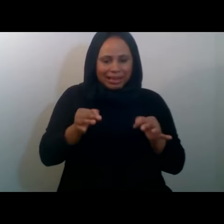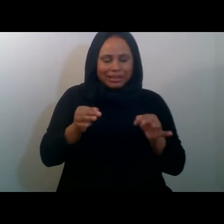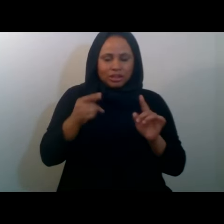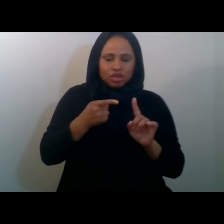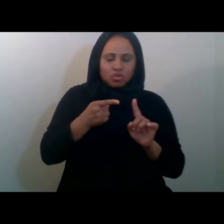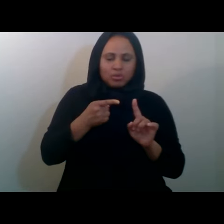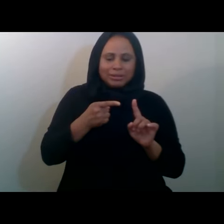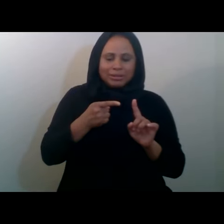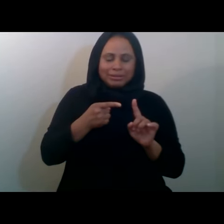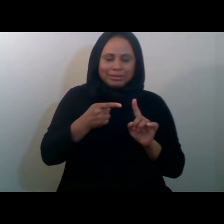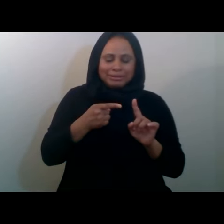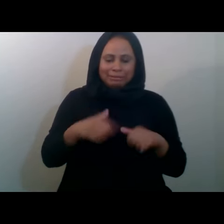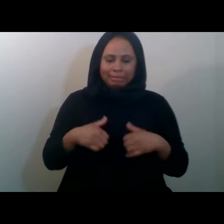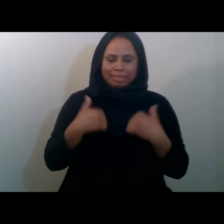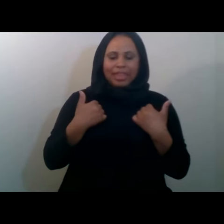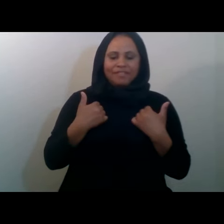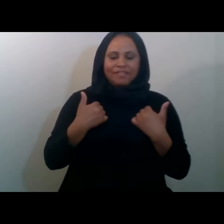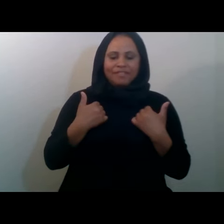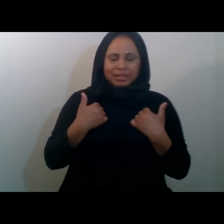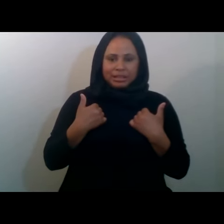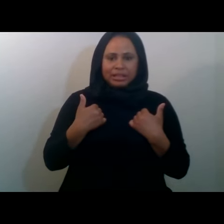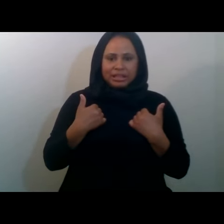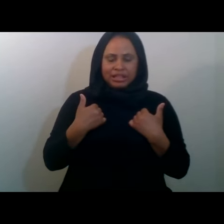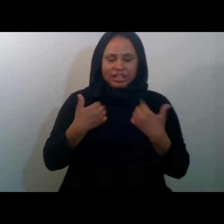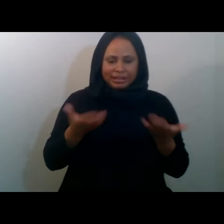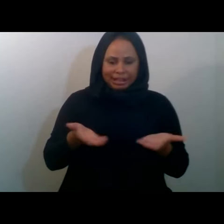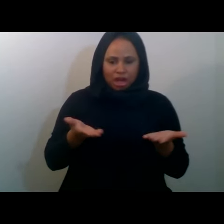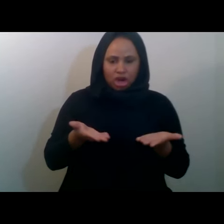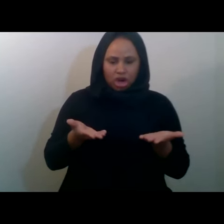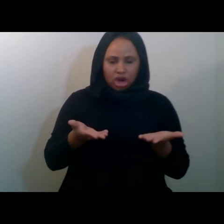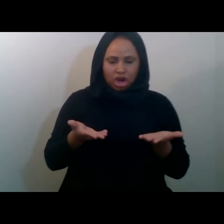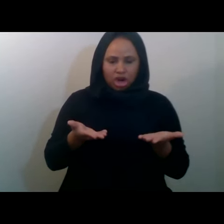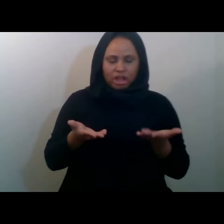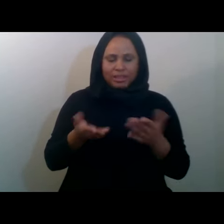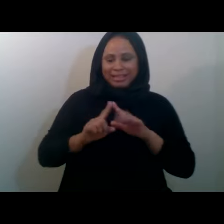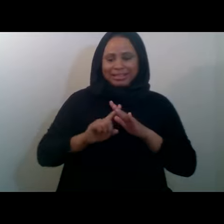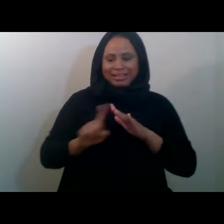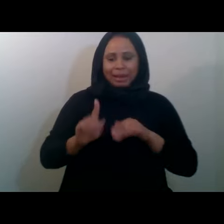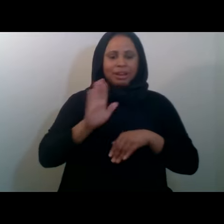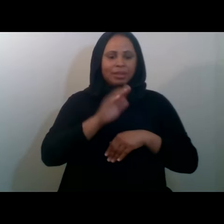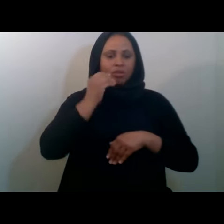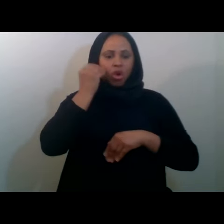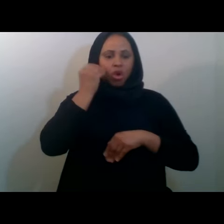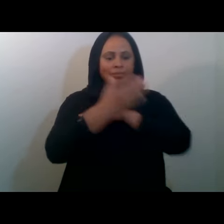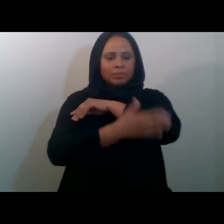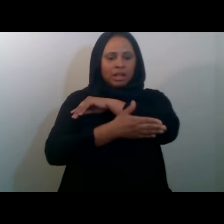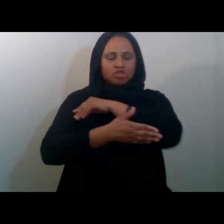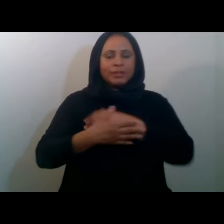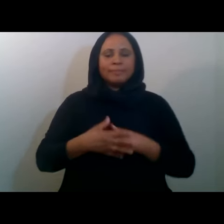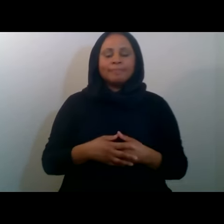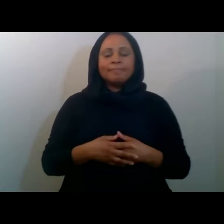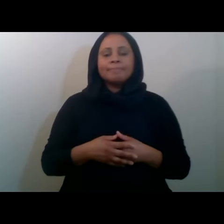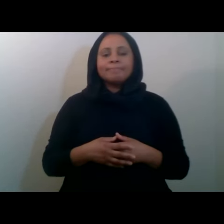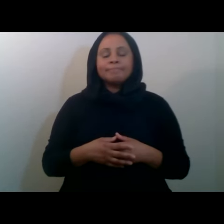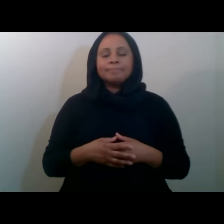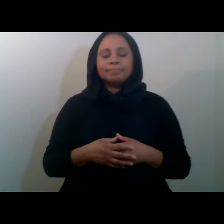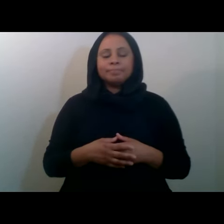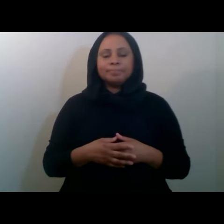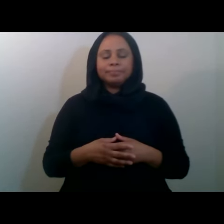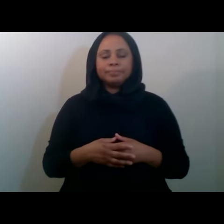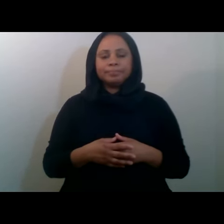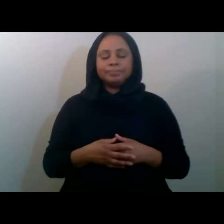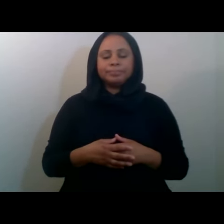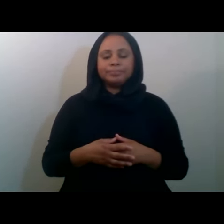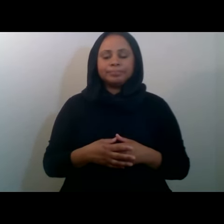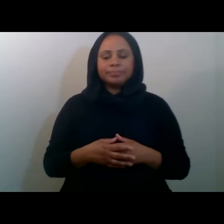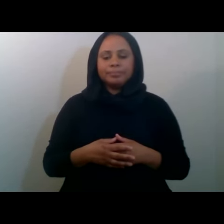pursue a life that, you know, away from their home country. Now, putting it in a perspective that when